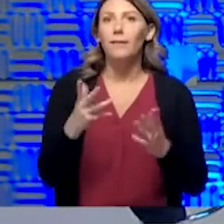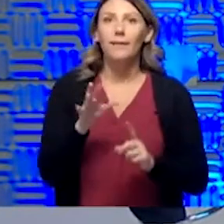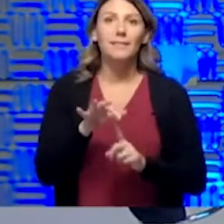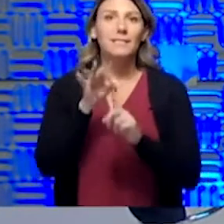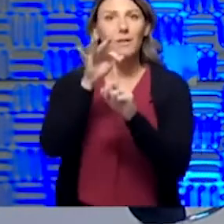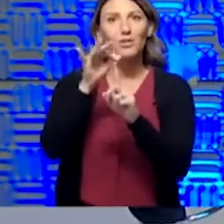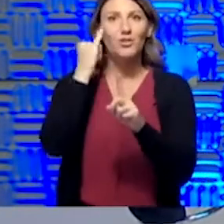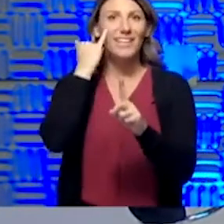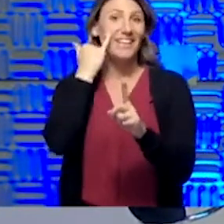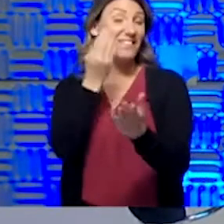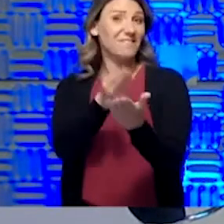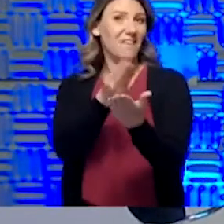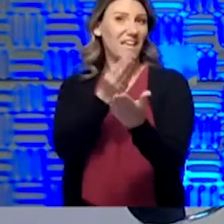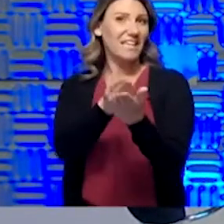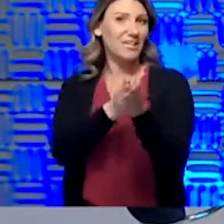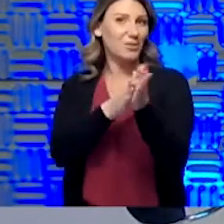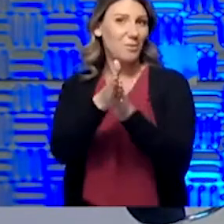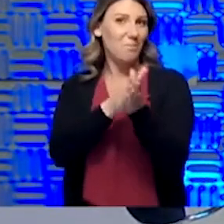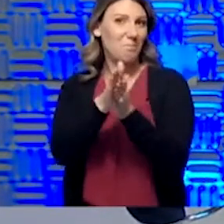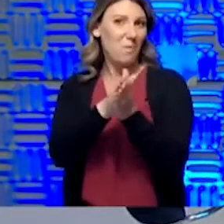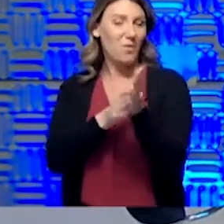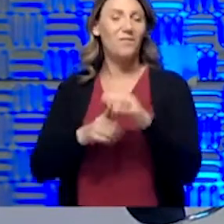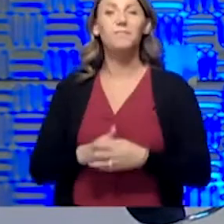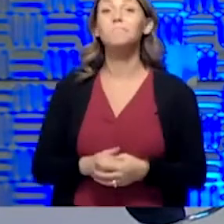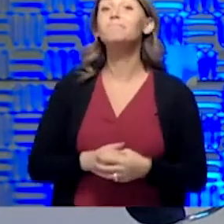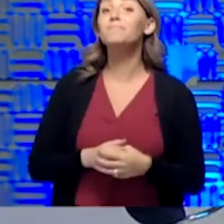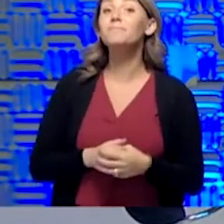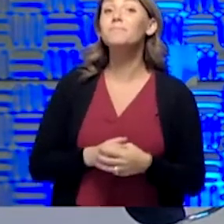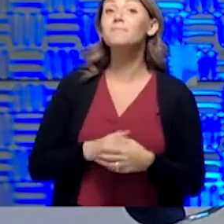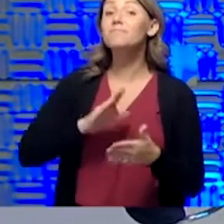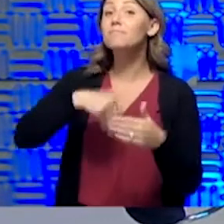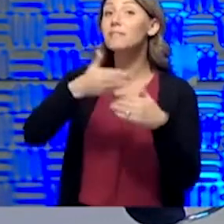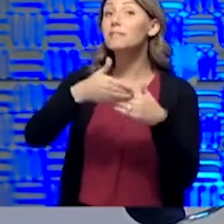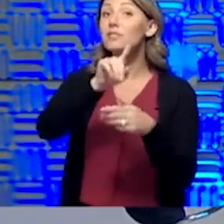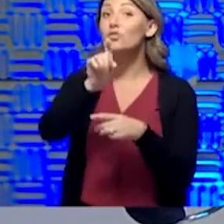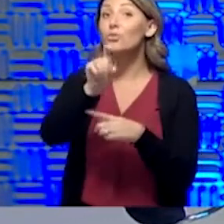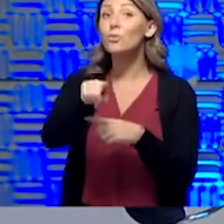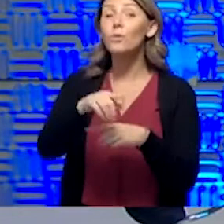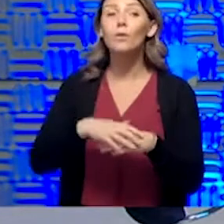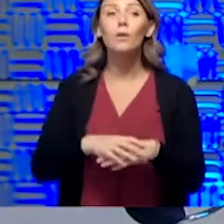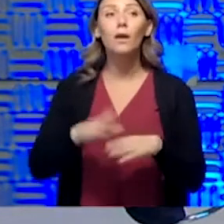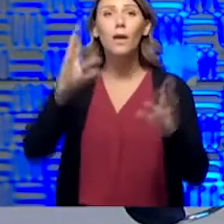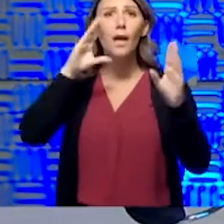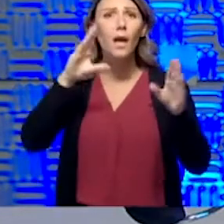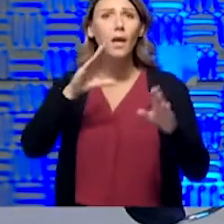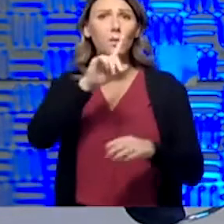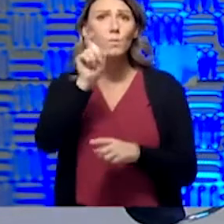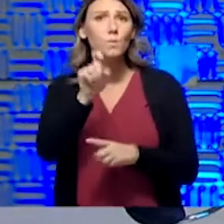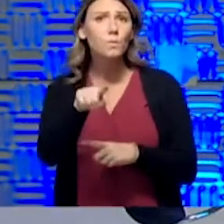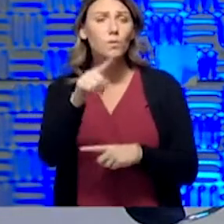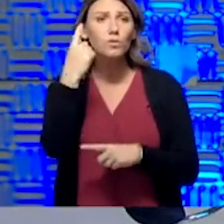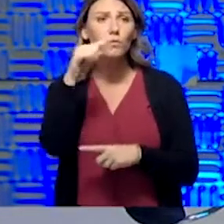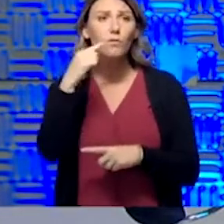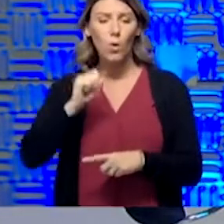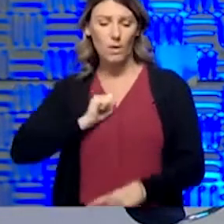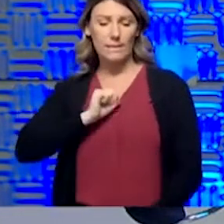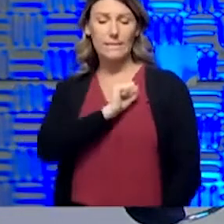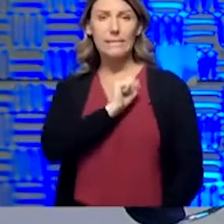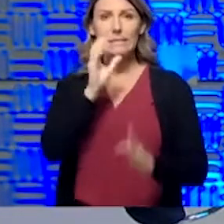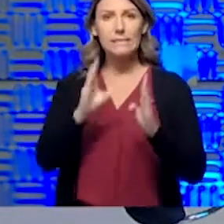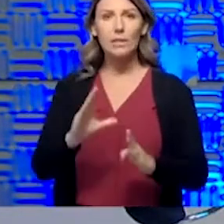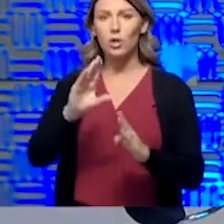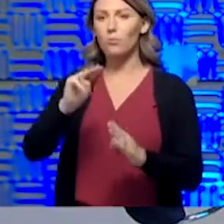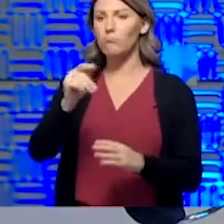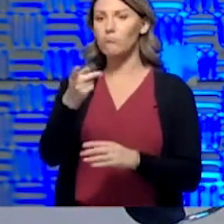financially motivated. Okay. Other questions? This is a question for Senator Moran regarding the